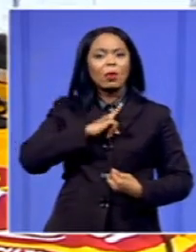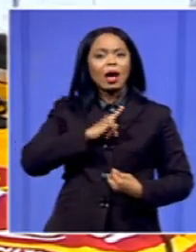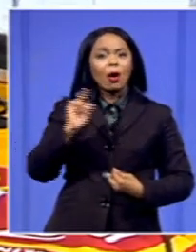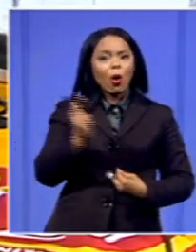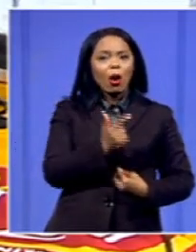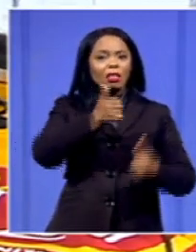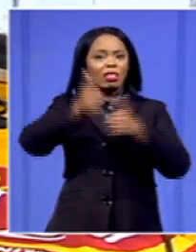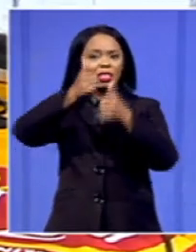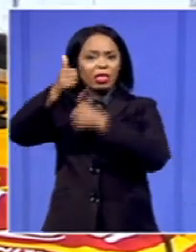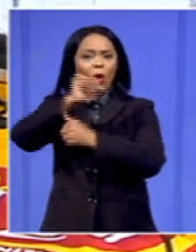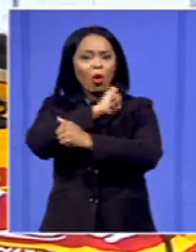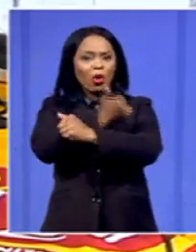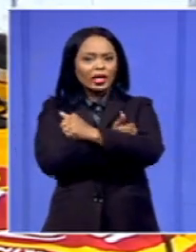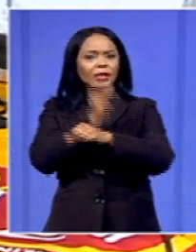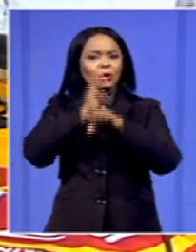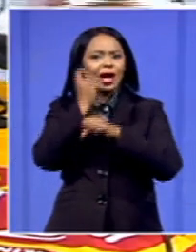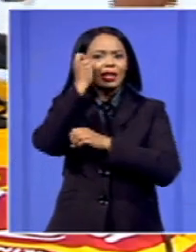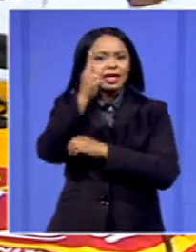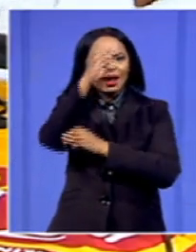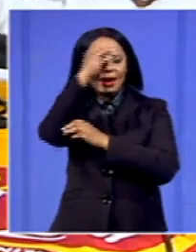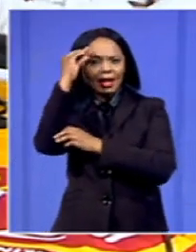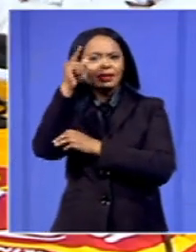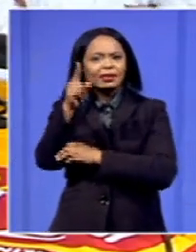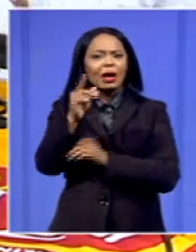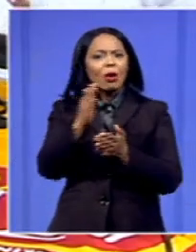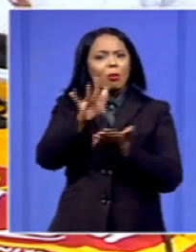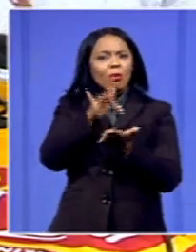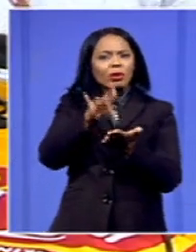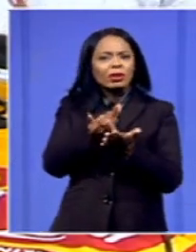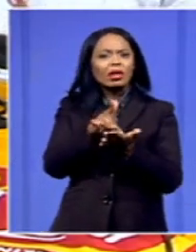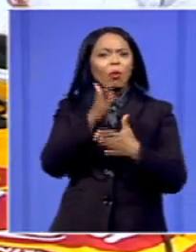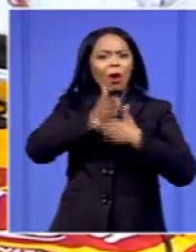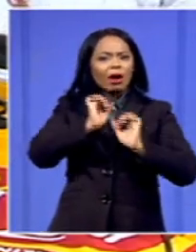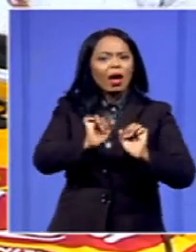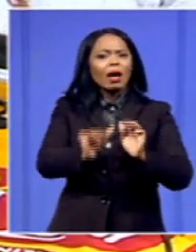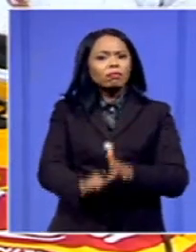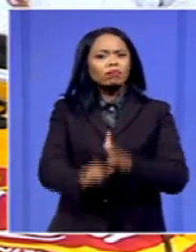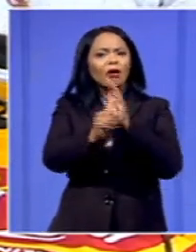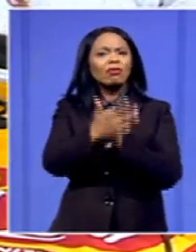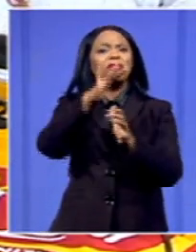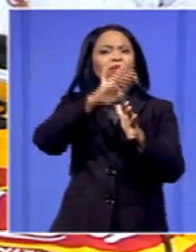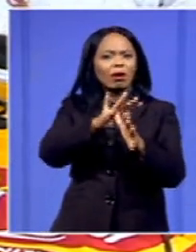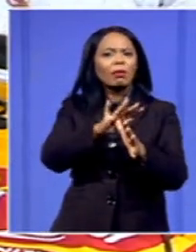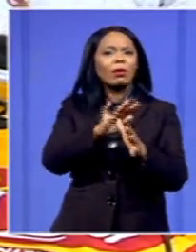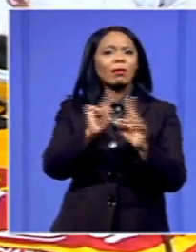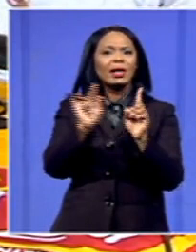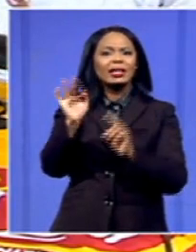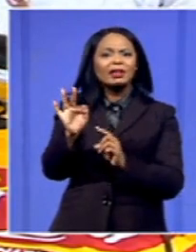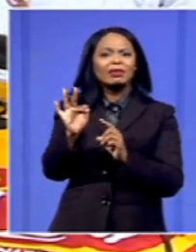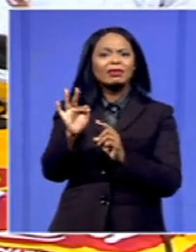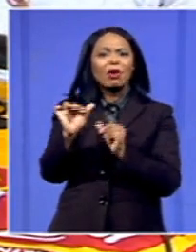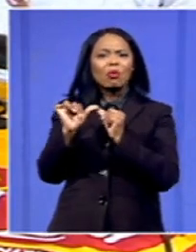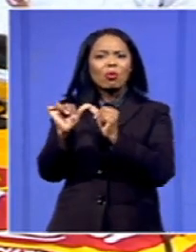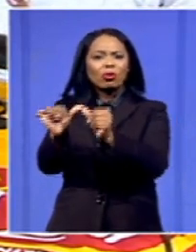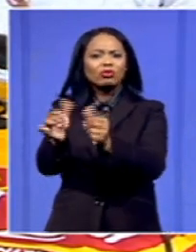important to the well-being of the Department of Health and that if they continue on this path that they are doing, they are effectively